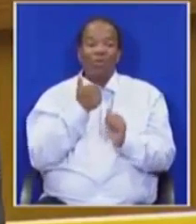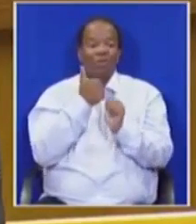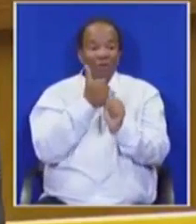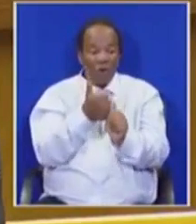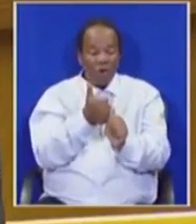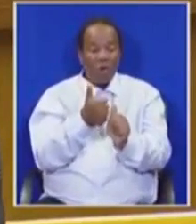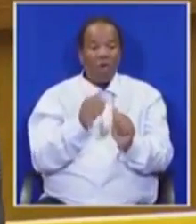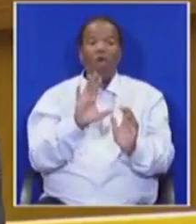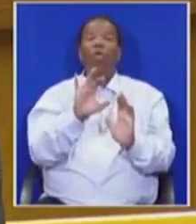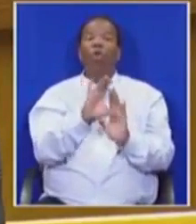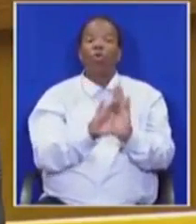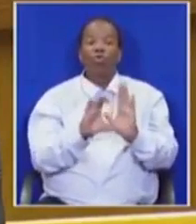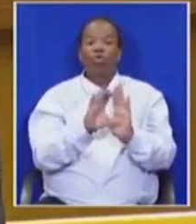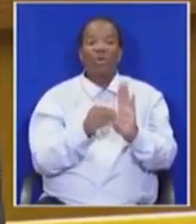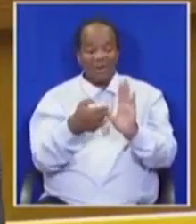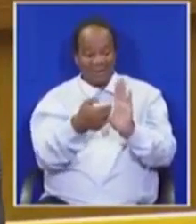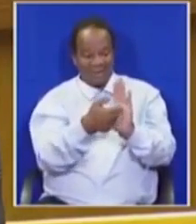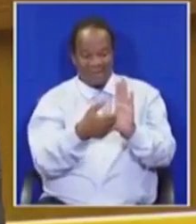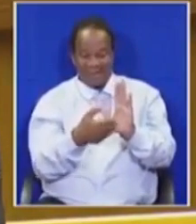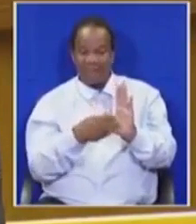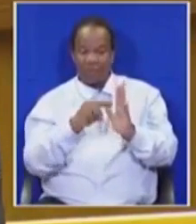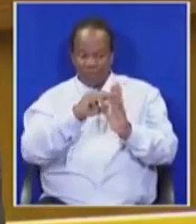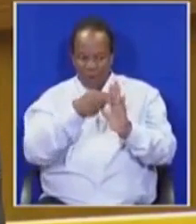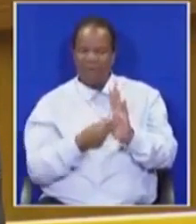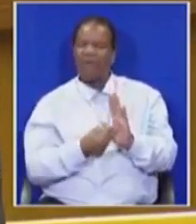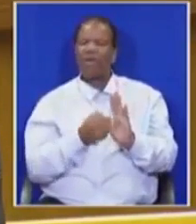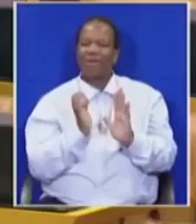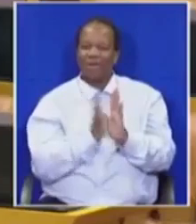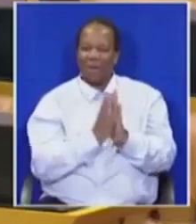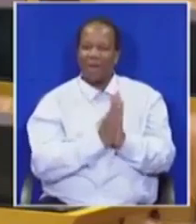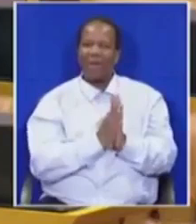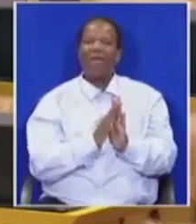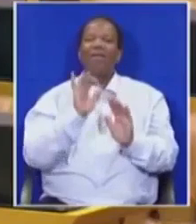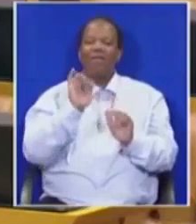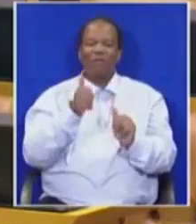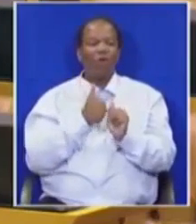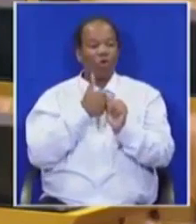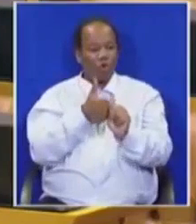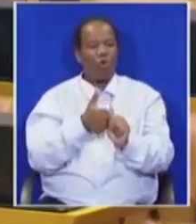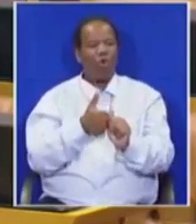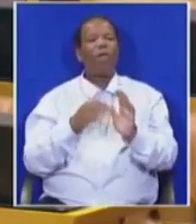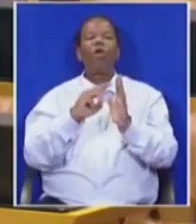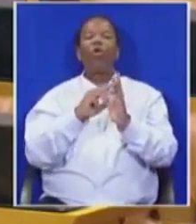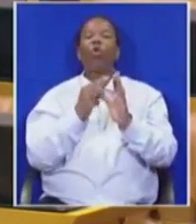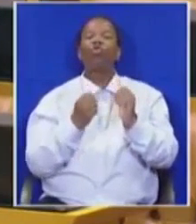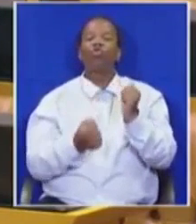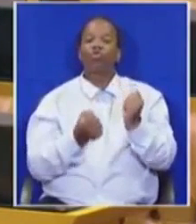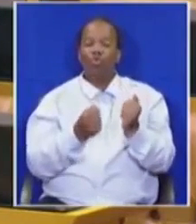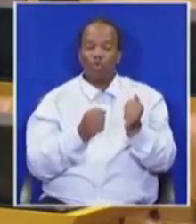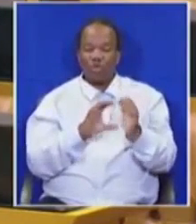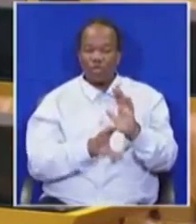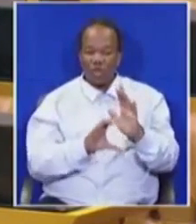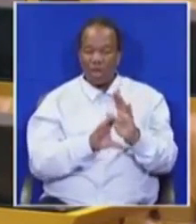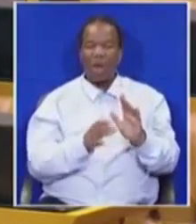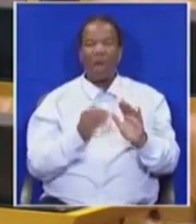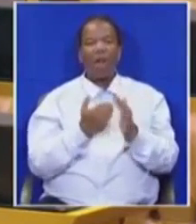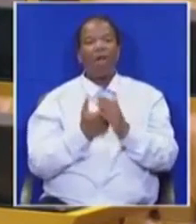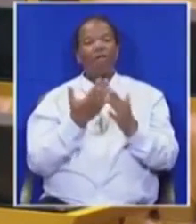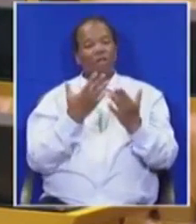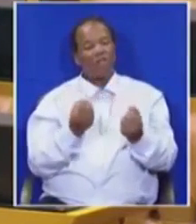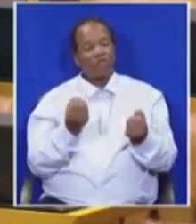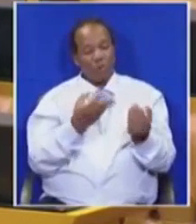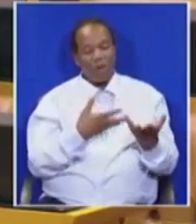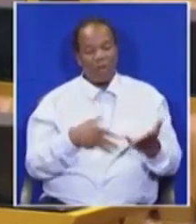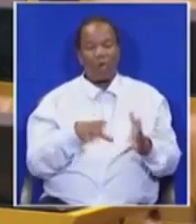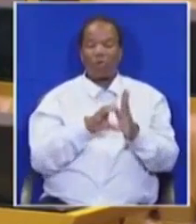amend the Constitution. It is constitutional to amend the Constitution. That's why the Constitution makes such a provision.